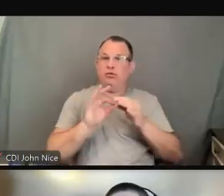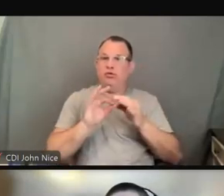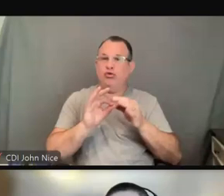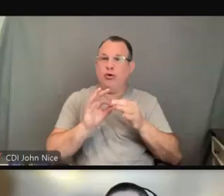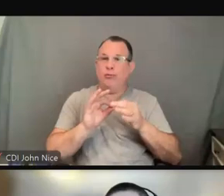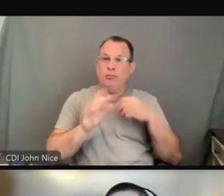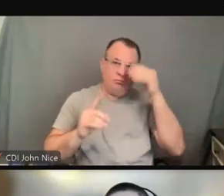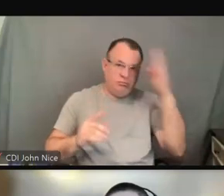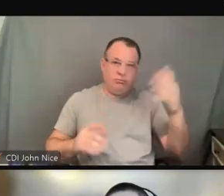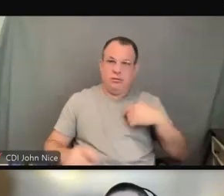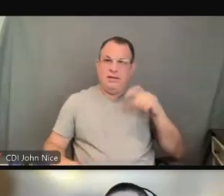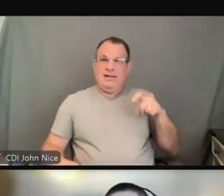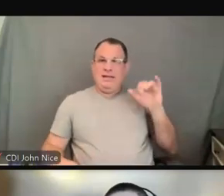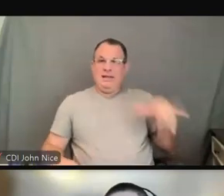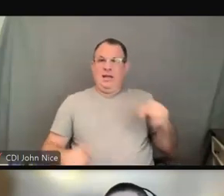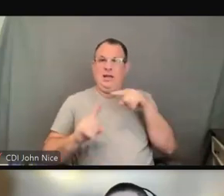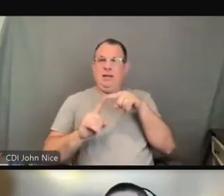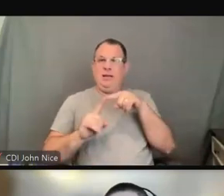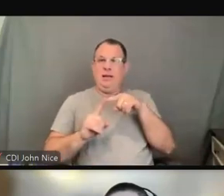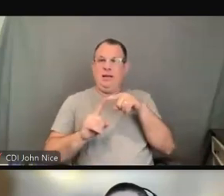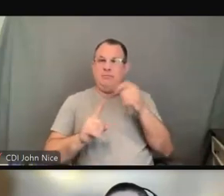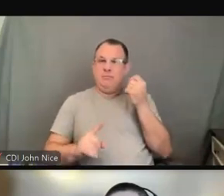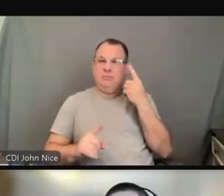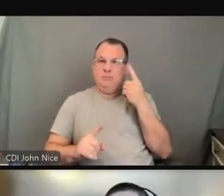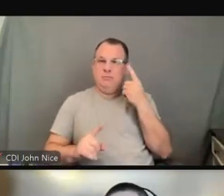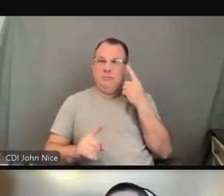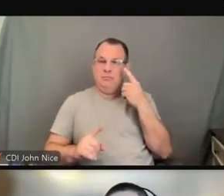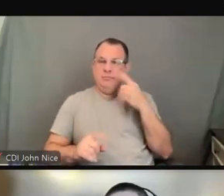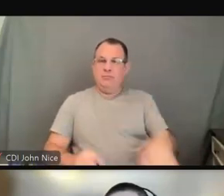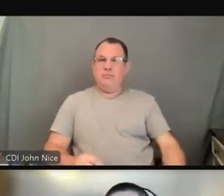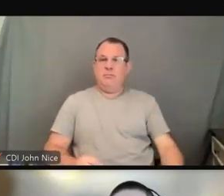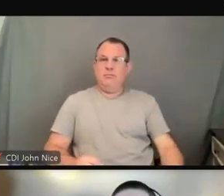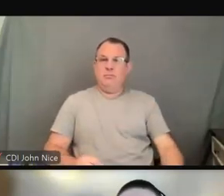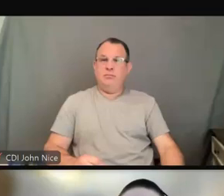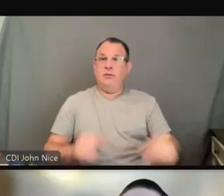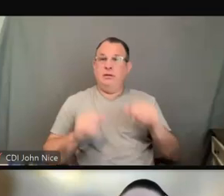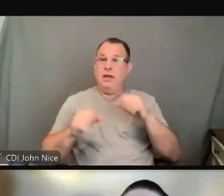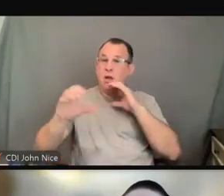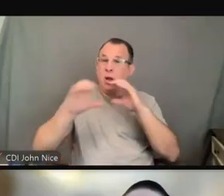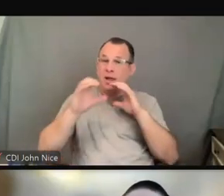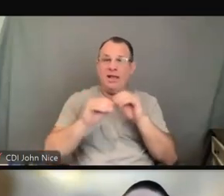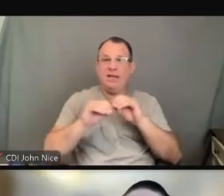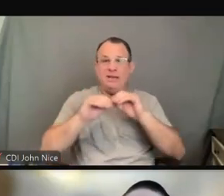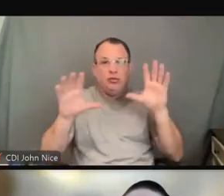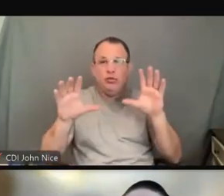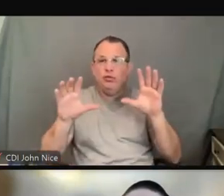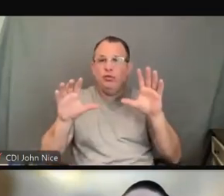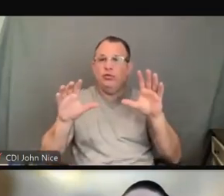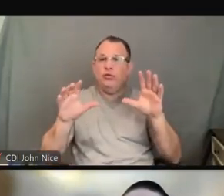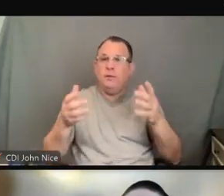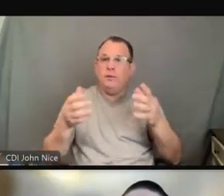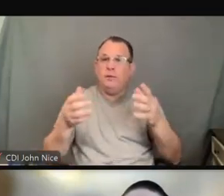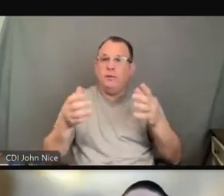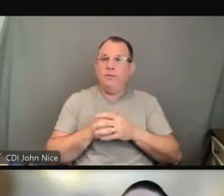need in order to understand and to communicate. The provider ultimately makes the final